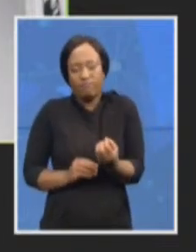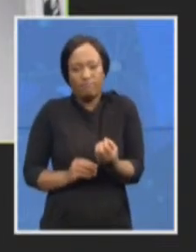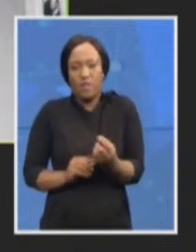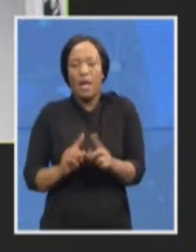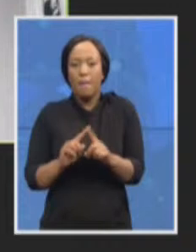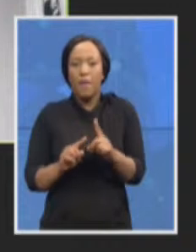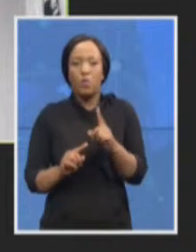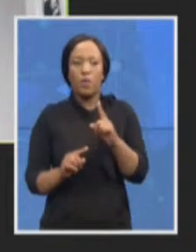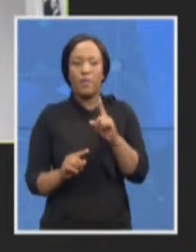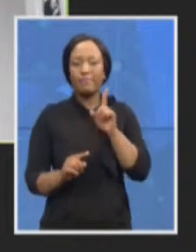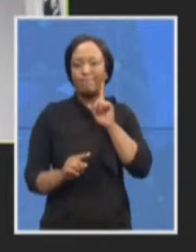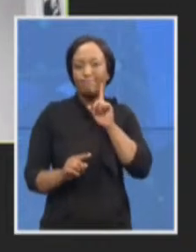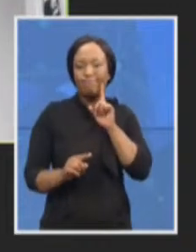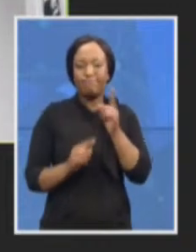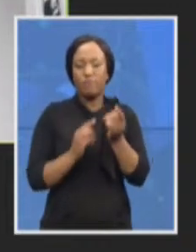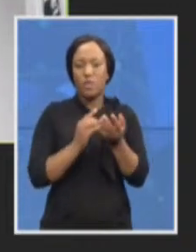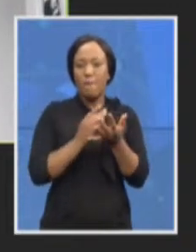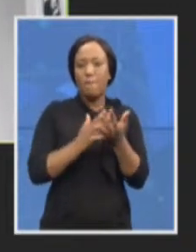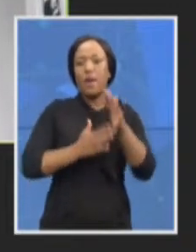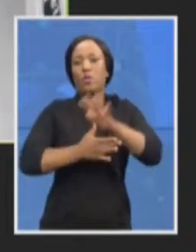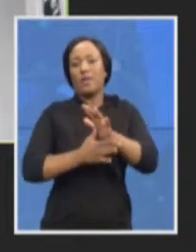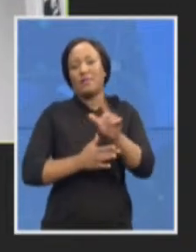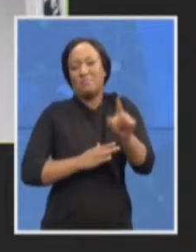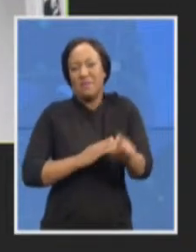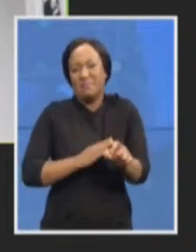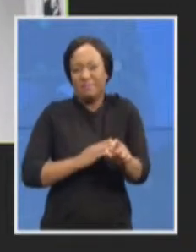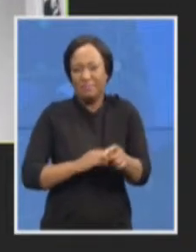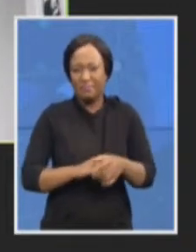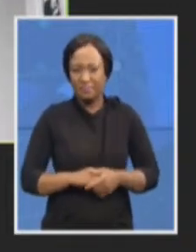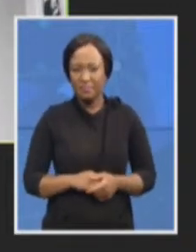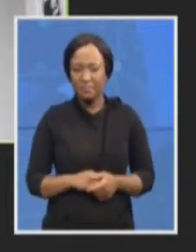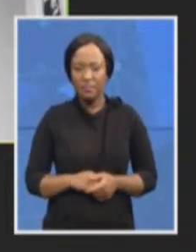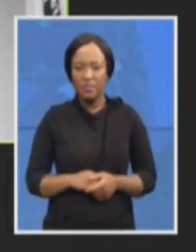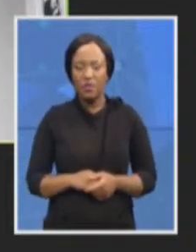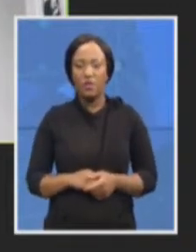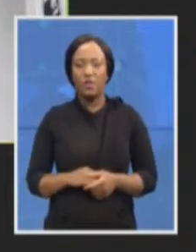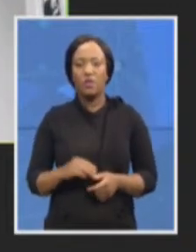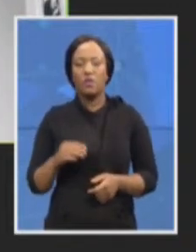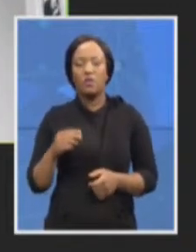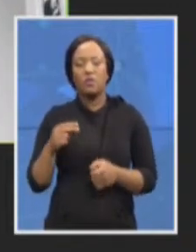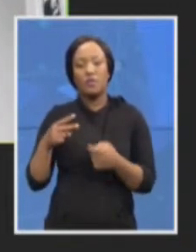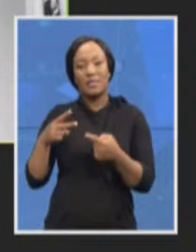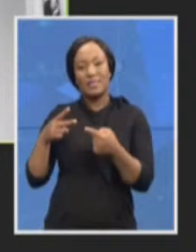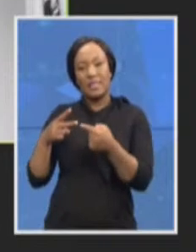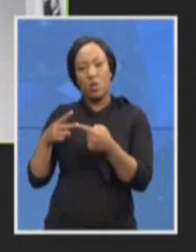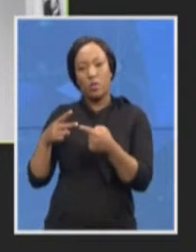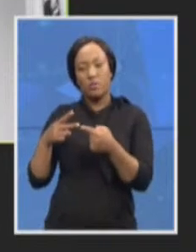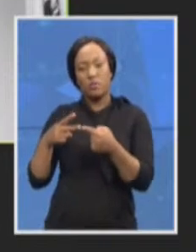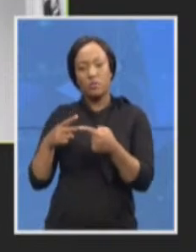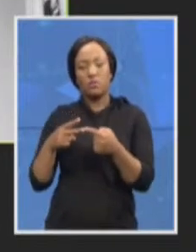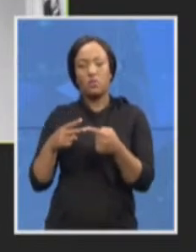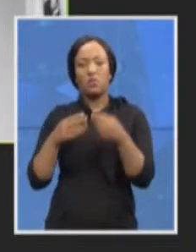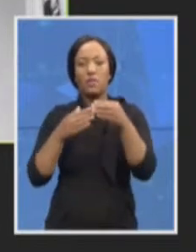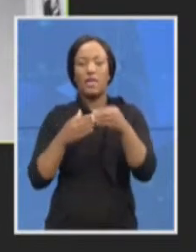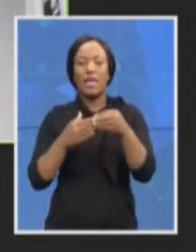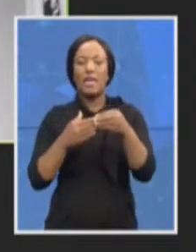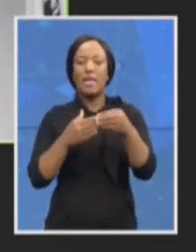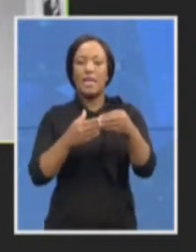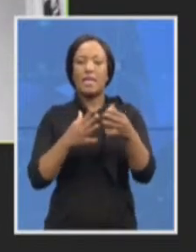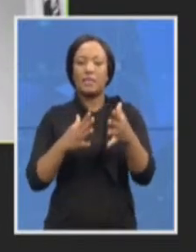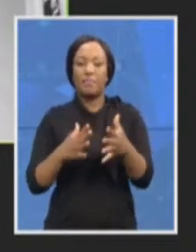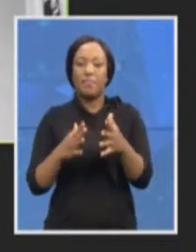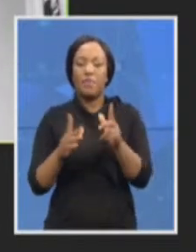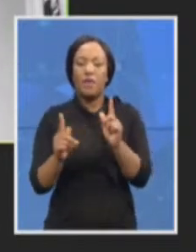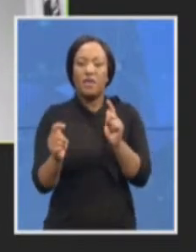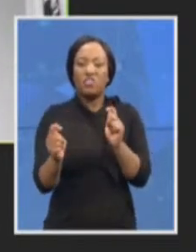The second point is that leadership transitions are normal and often healthy. All our organizations have staff